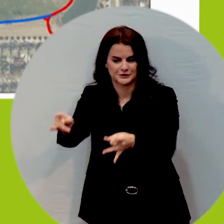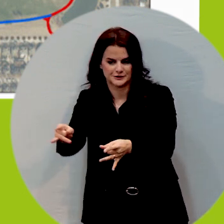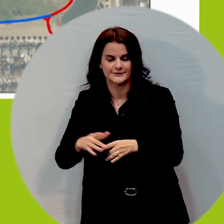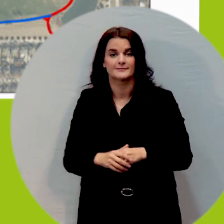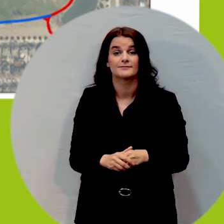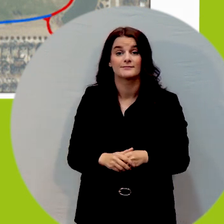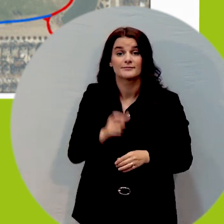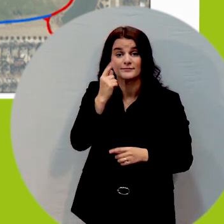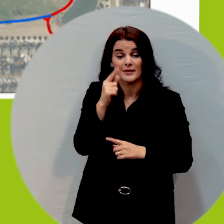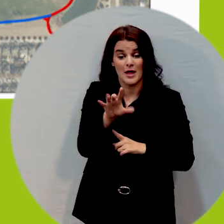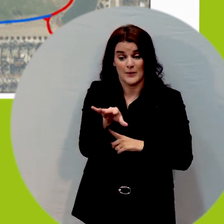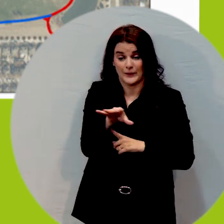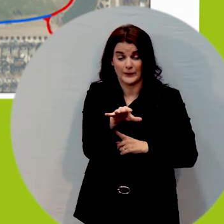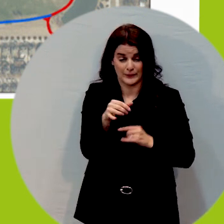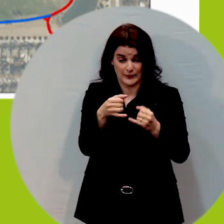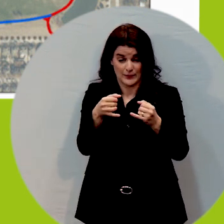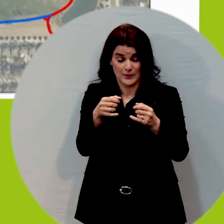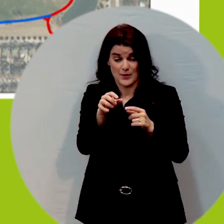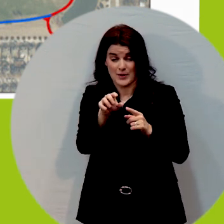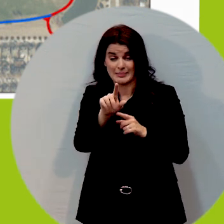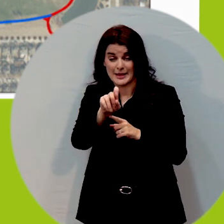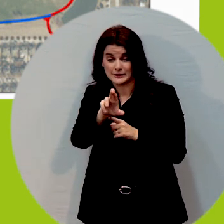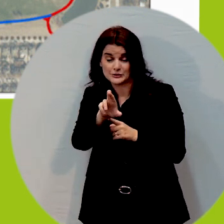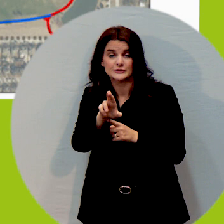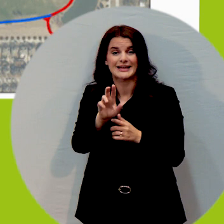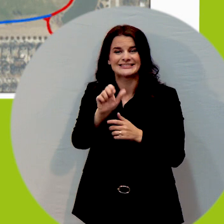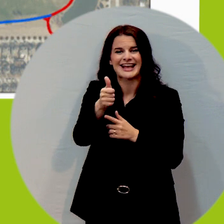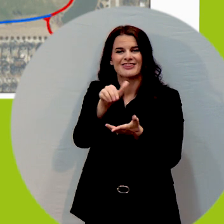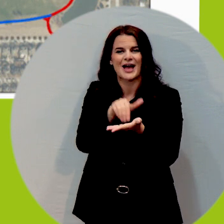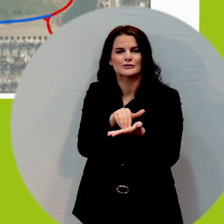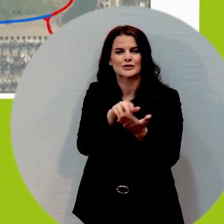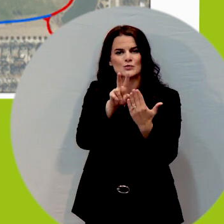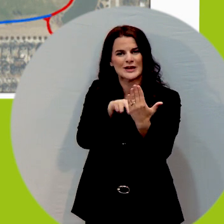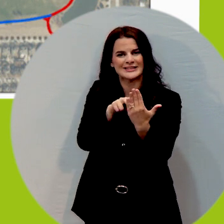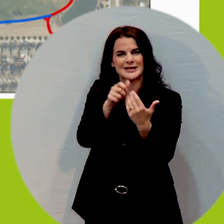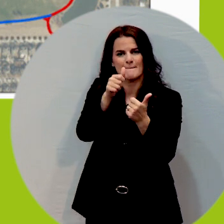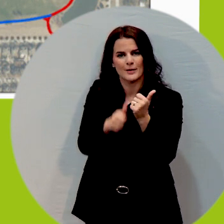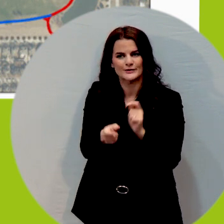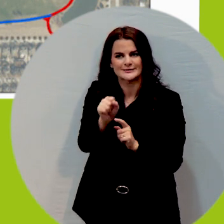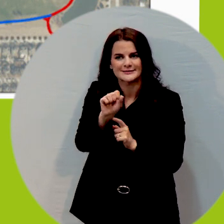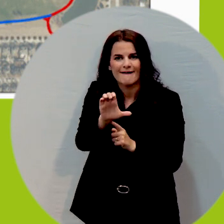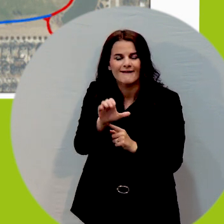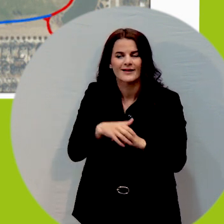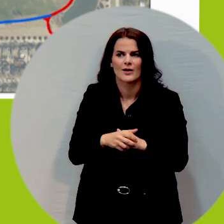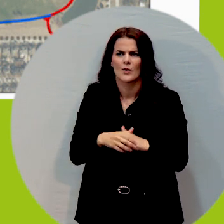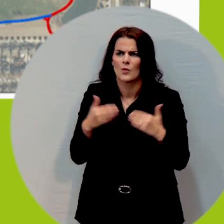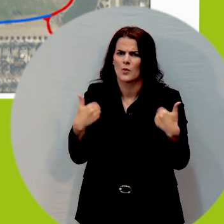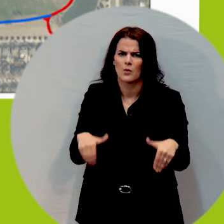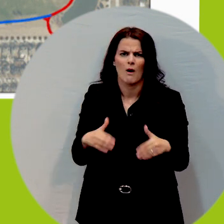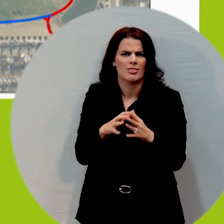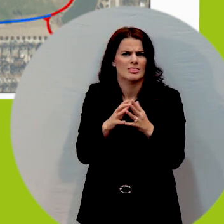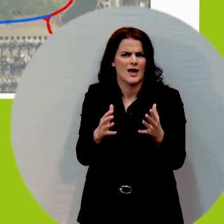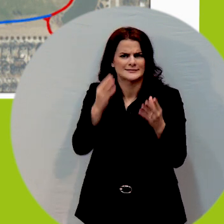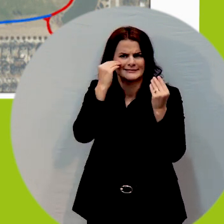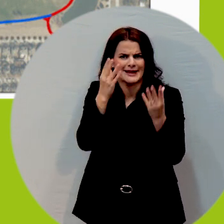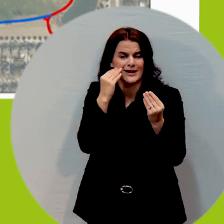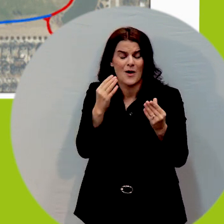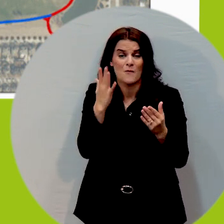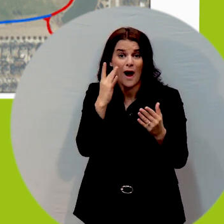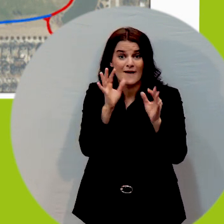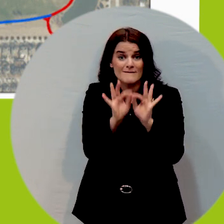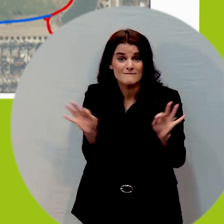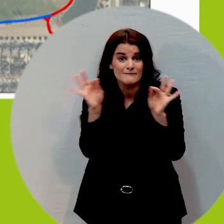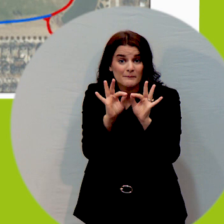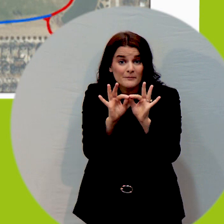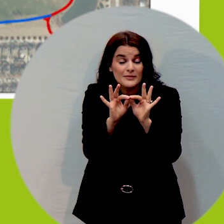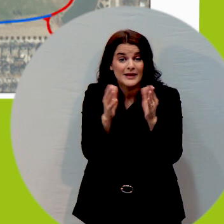per second so we have continual data collection and the reason why that's valuable to the city and and to the citizens of Allen is